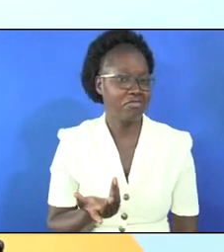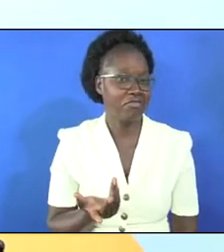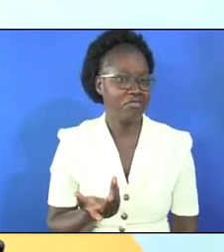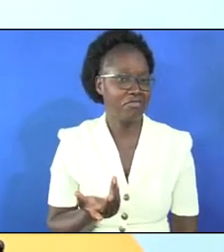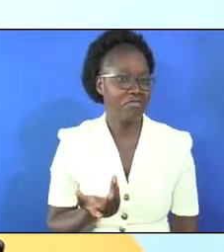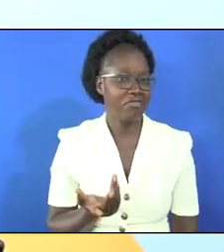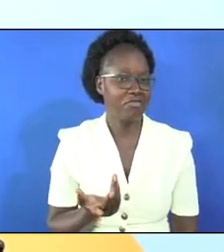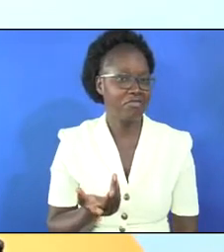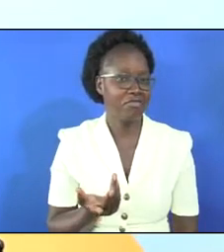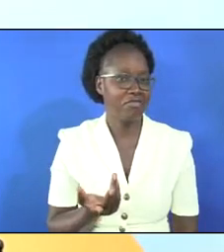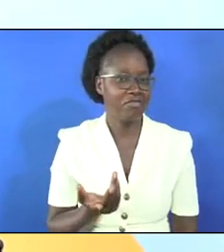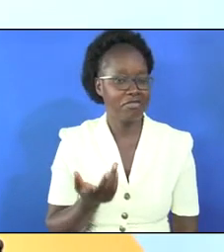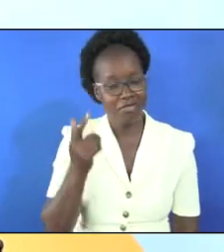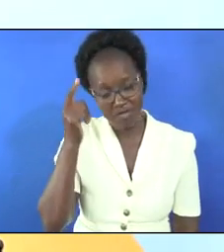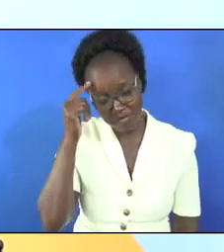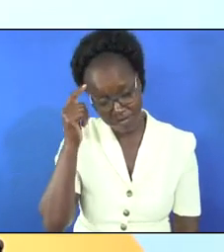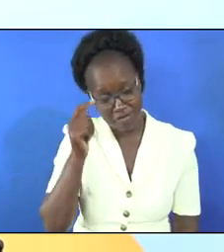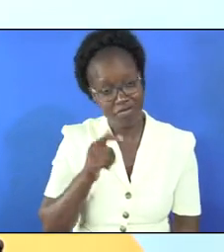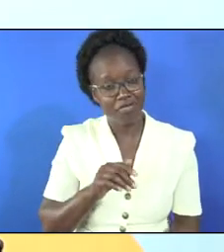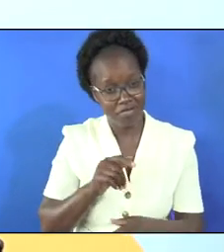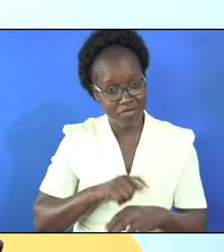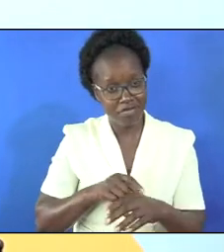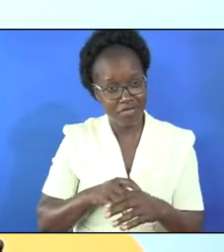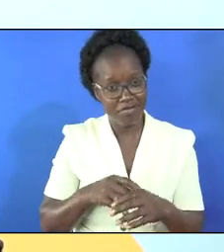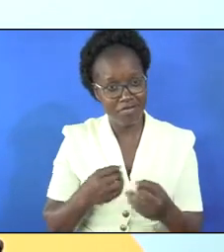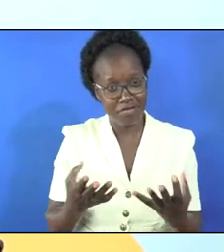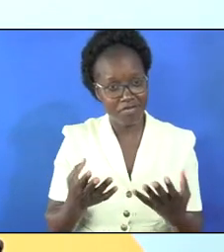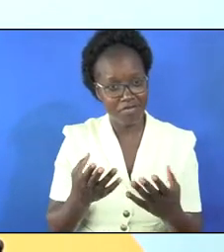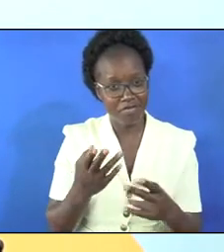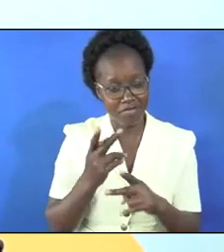and you know when there is nothing keeping you at home